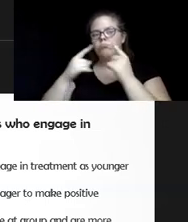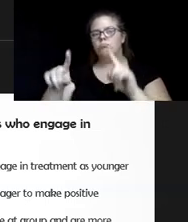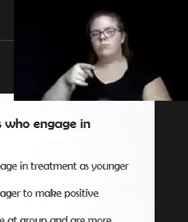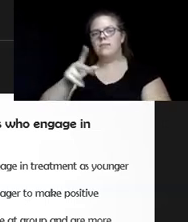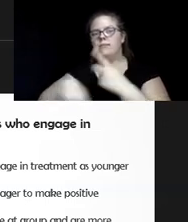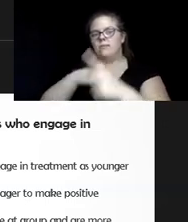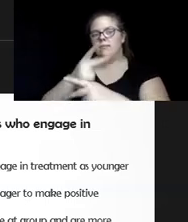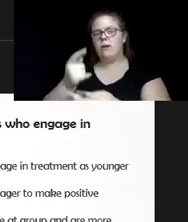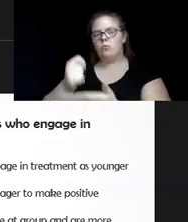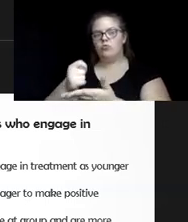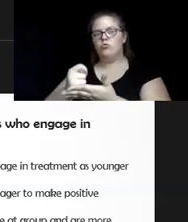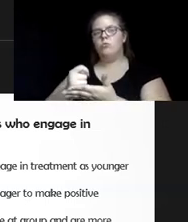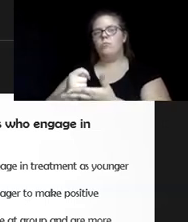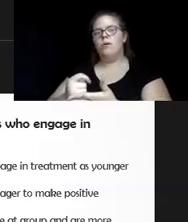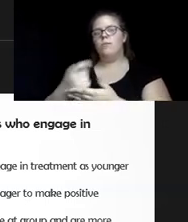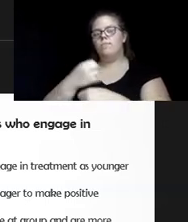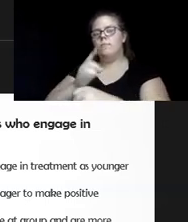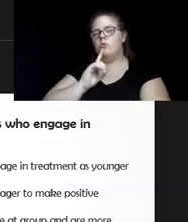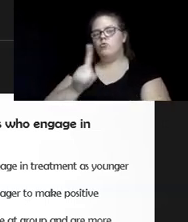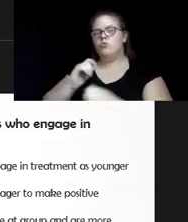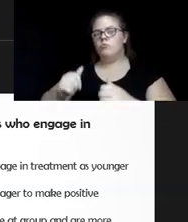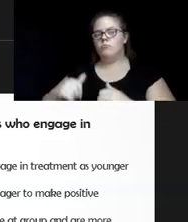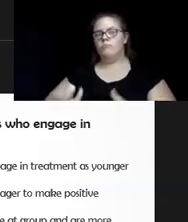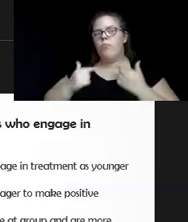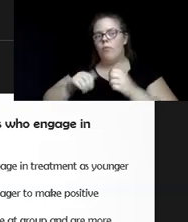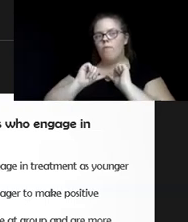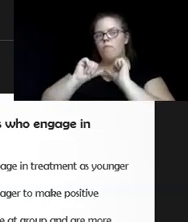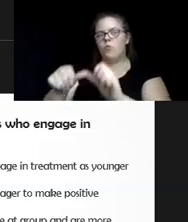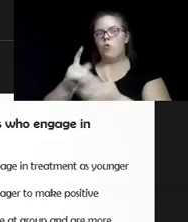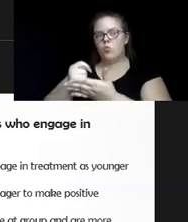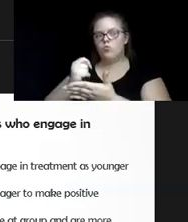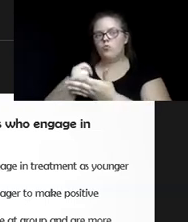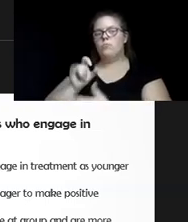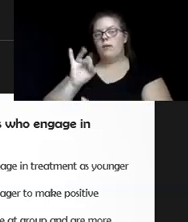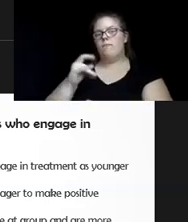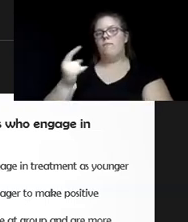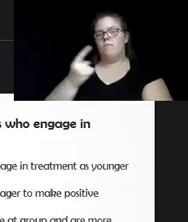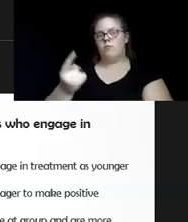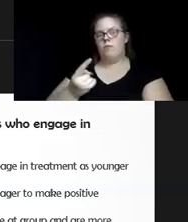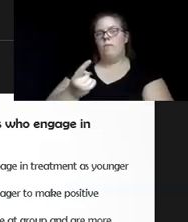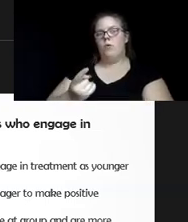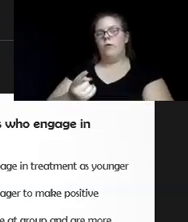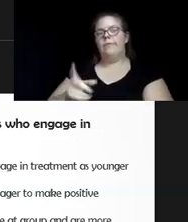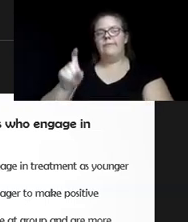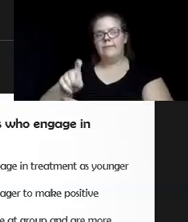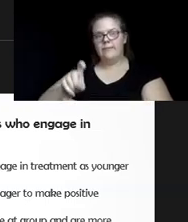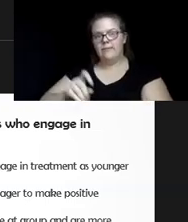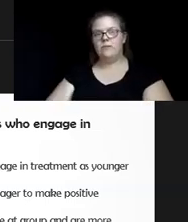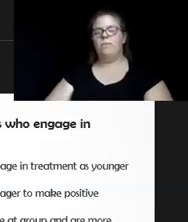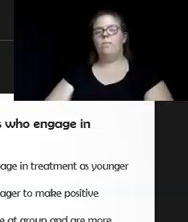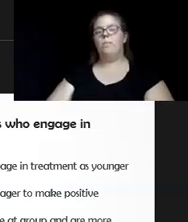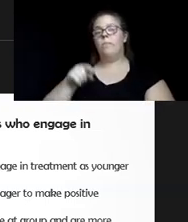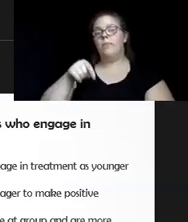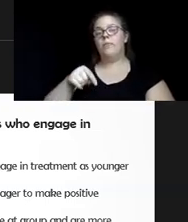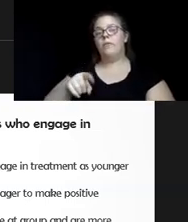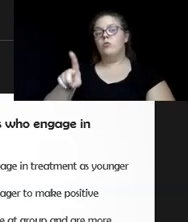treatment in ensuring a lifelong treatment if somebody needs it. So these are drugs that have